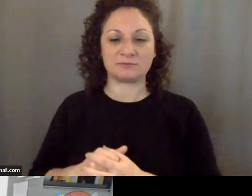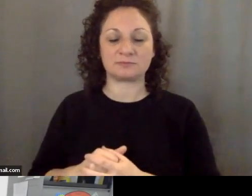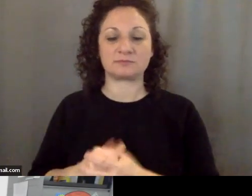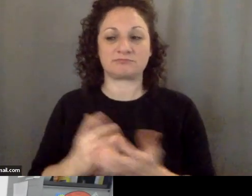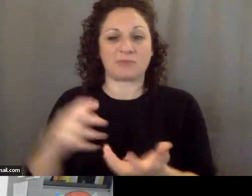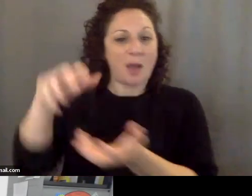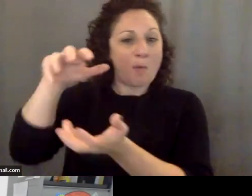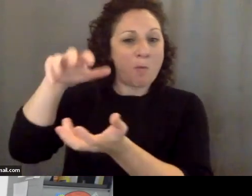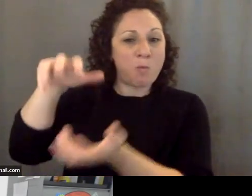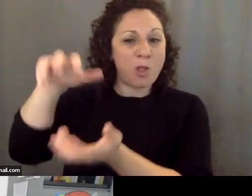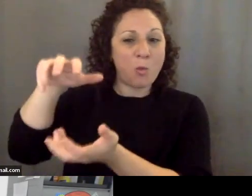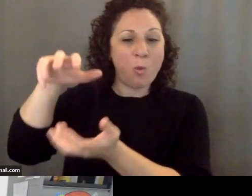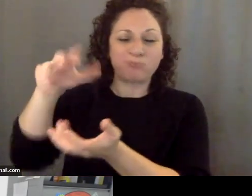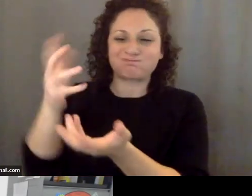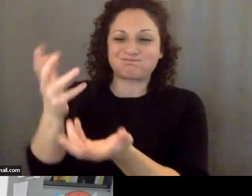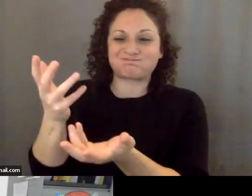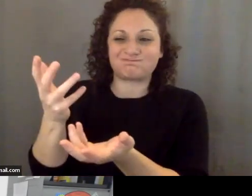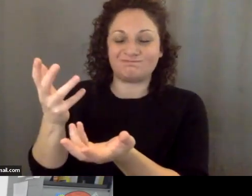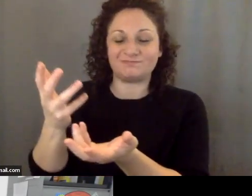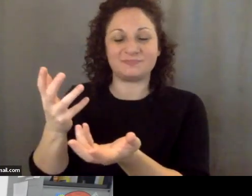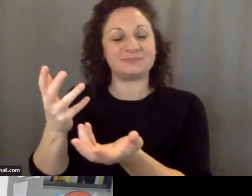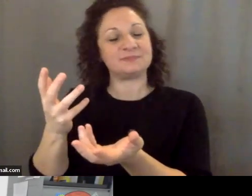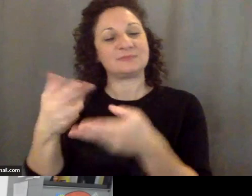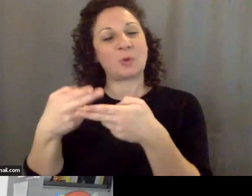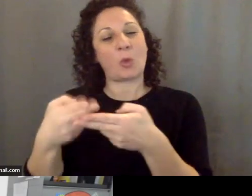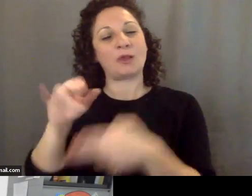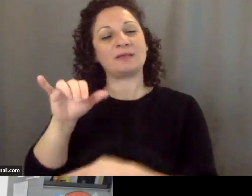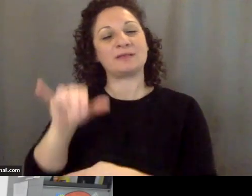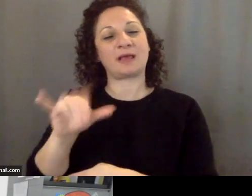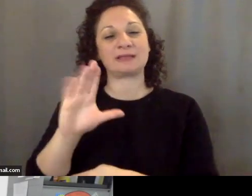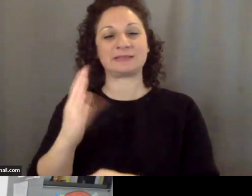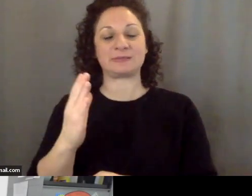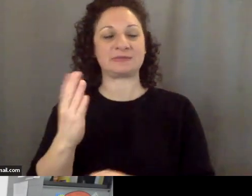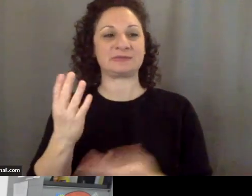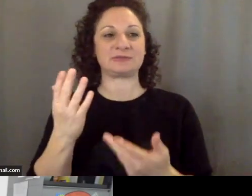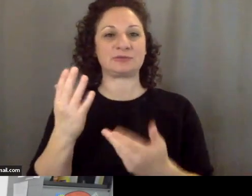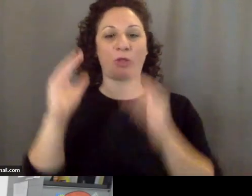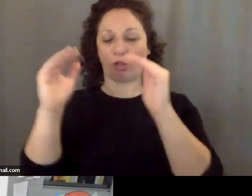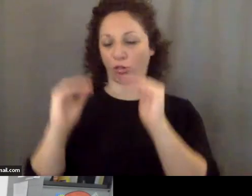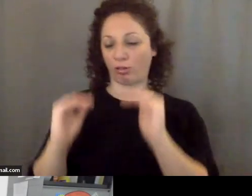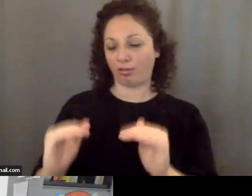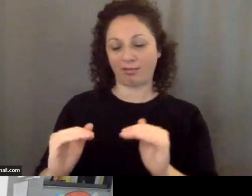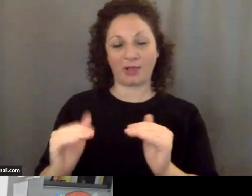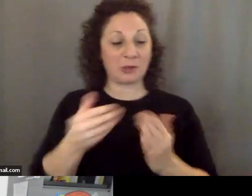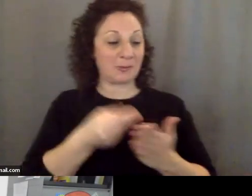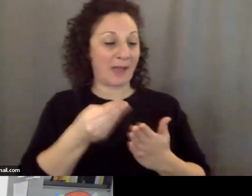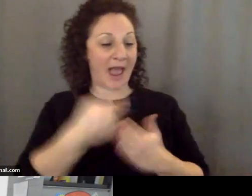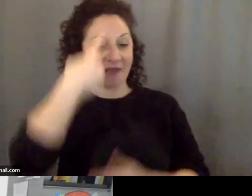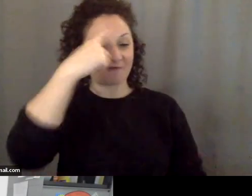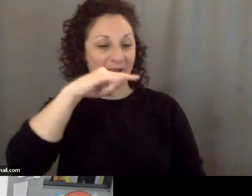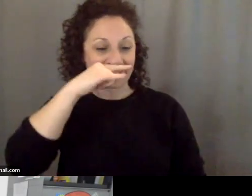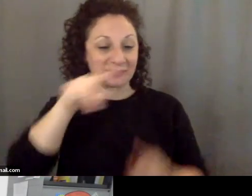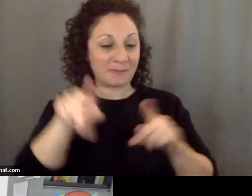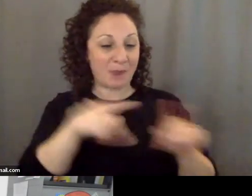a balloon seems to relegate it to the things that you buy for your kids' birthday parties. And